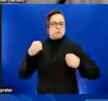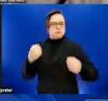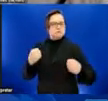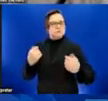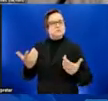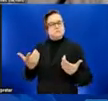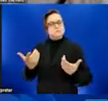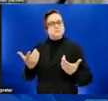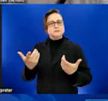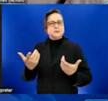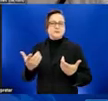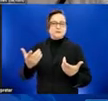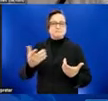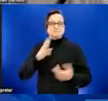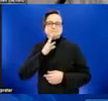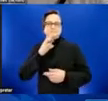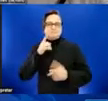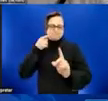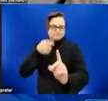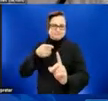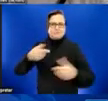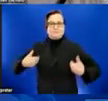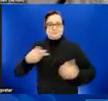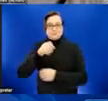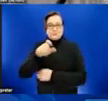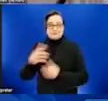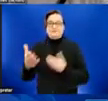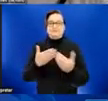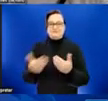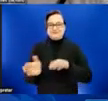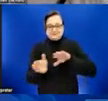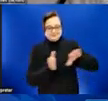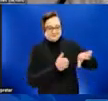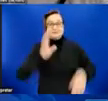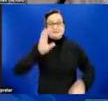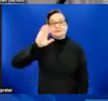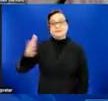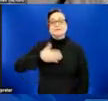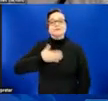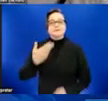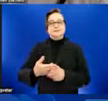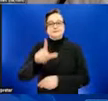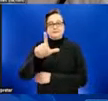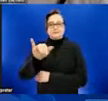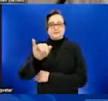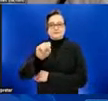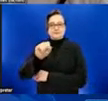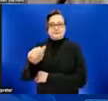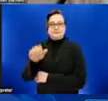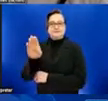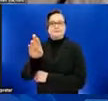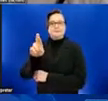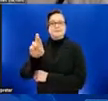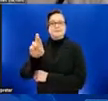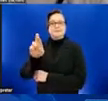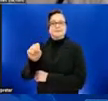with the monkeypox outbreak. But anyway, hello. Good afternoon. My name is Lisa Briseño. I am a health communications specialist